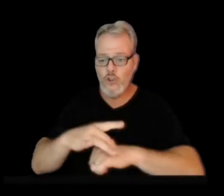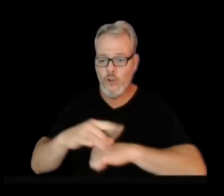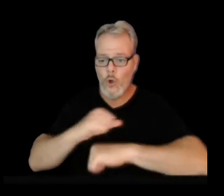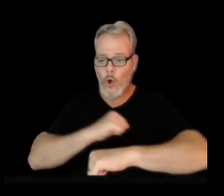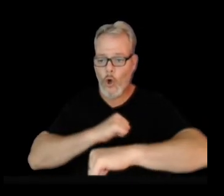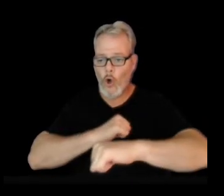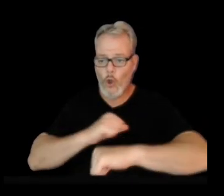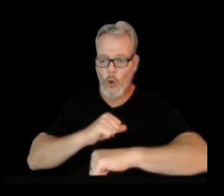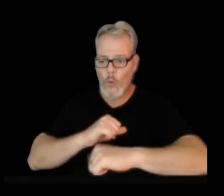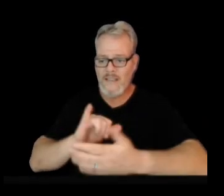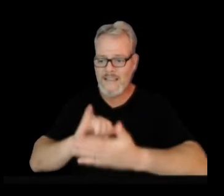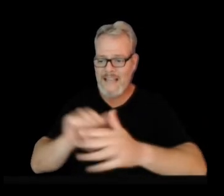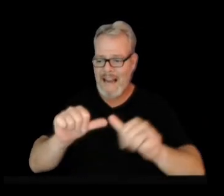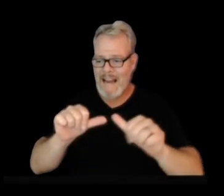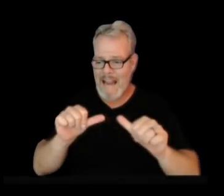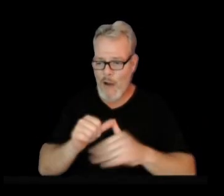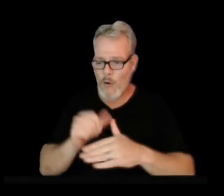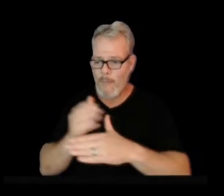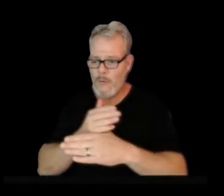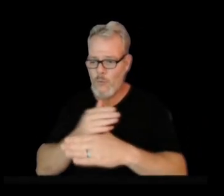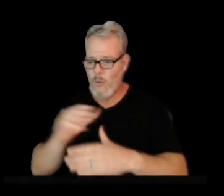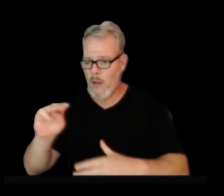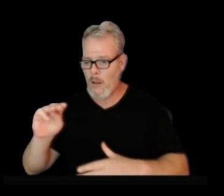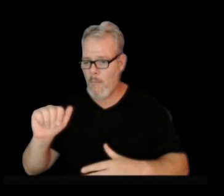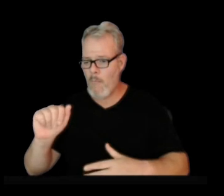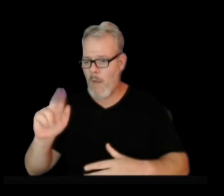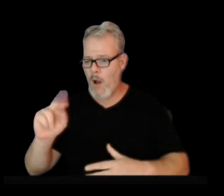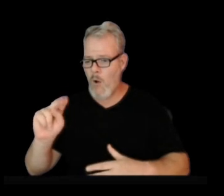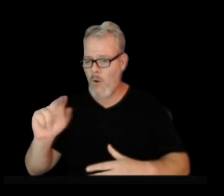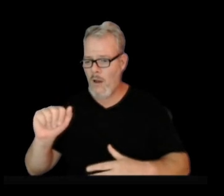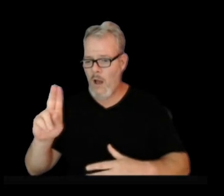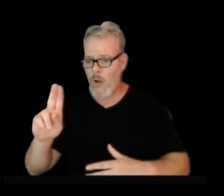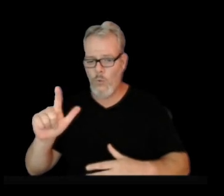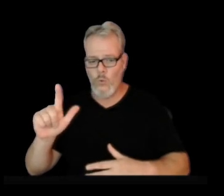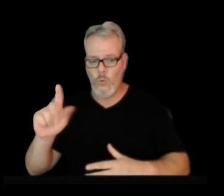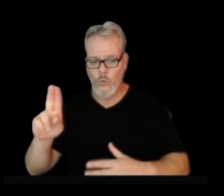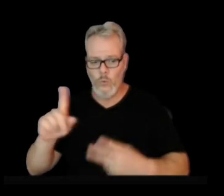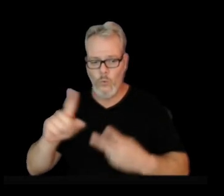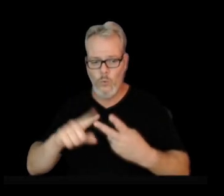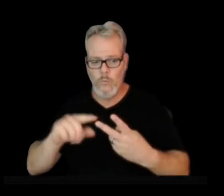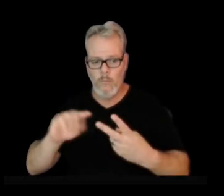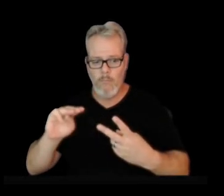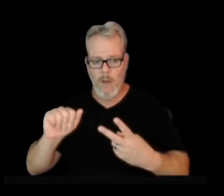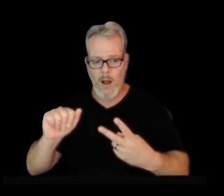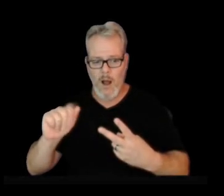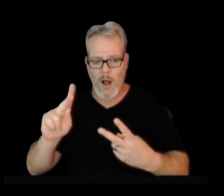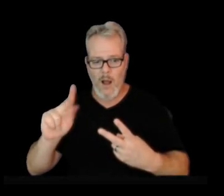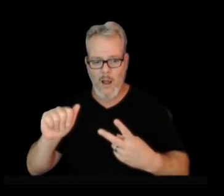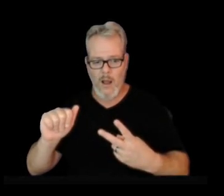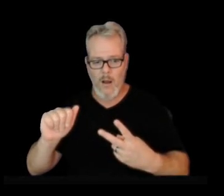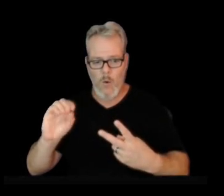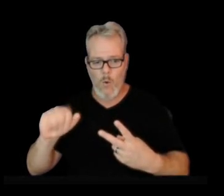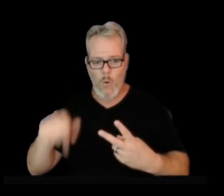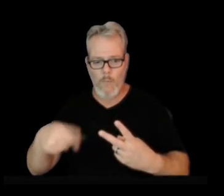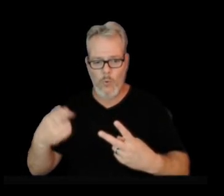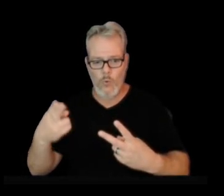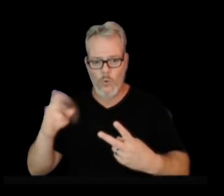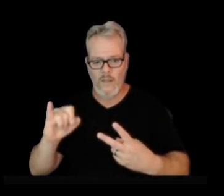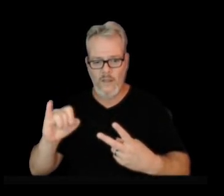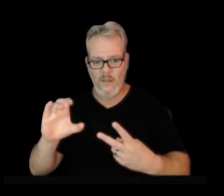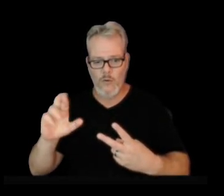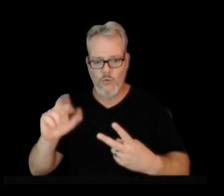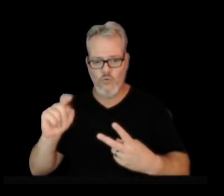in the area between Maunaulu and Makauapui crater, slightly down rift in the Middle East Rift Zone,